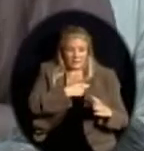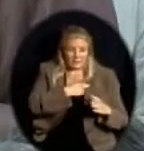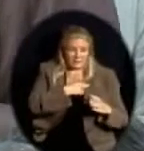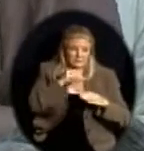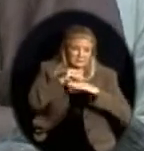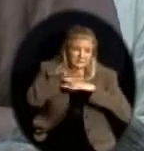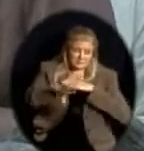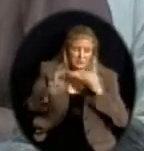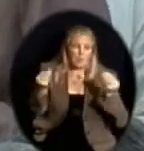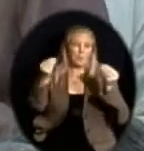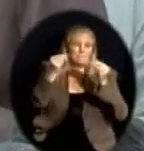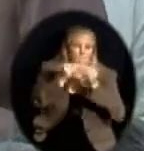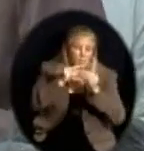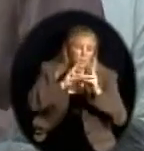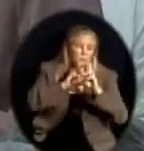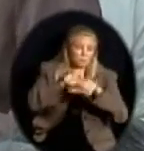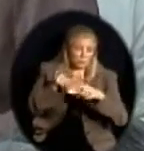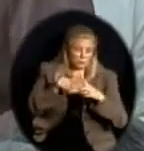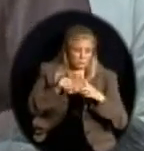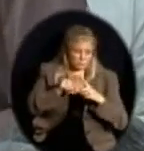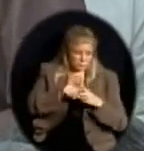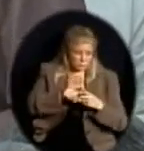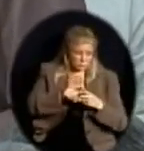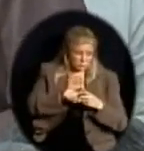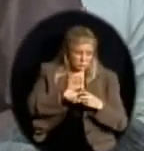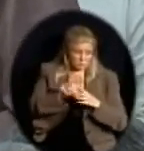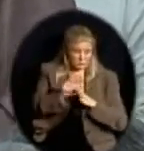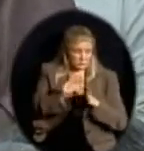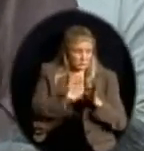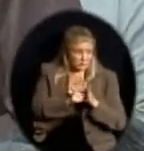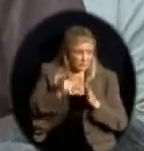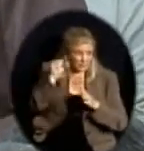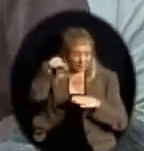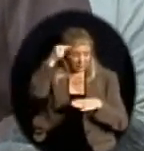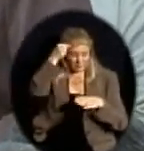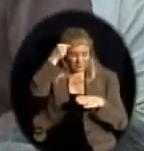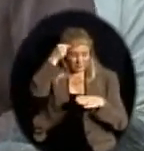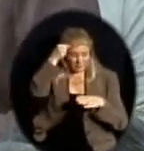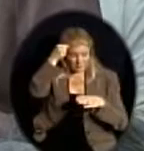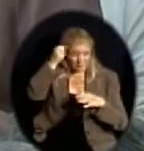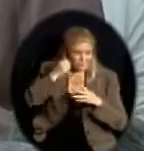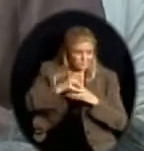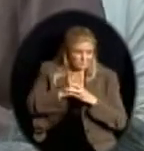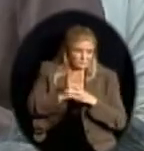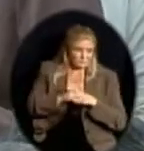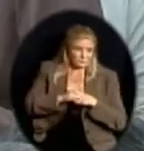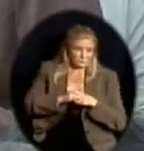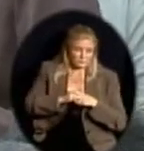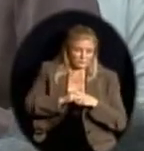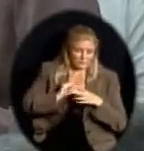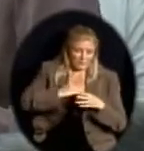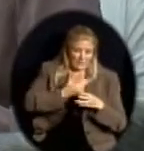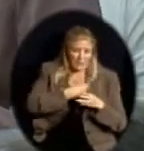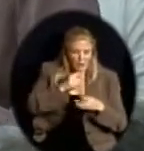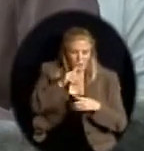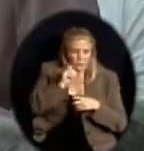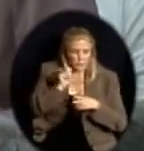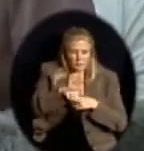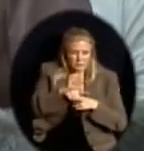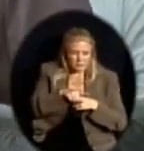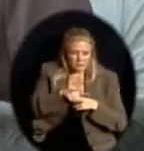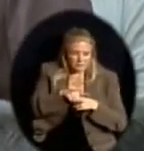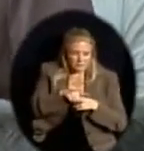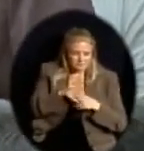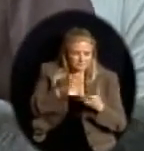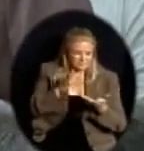Behind and the federal government have encouraged that we must have only research-based programs. Our question in this case is, where is the